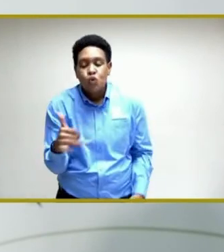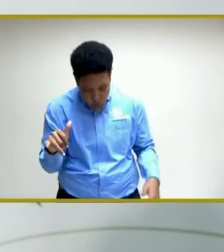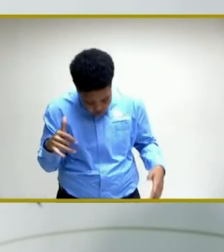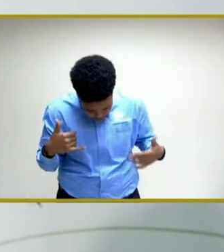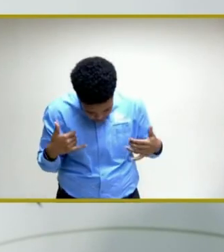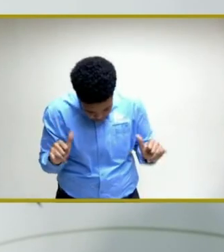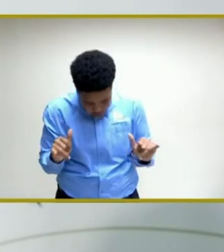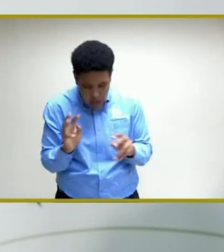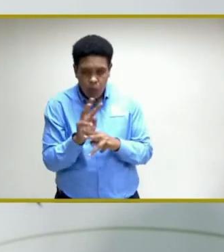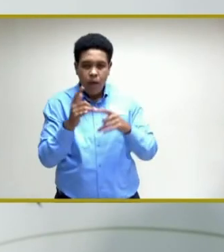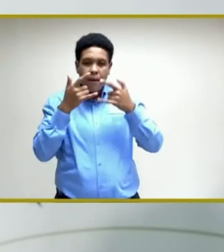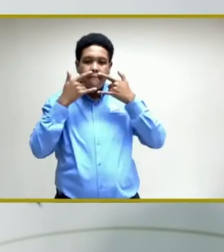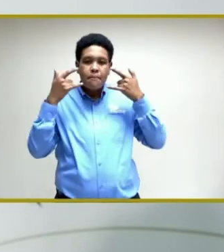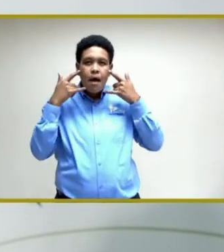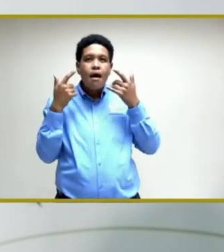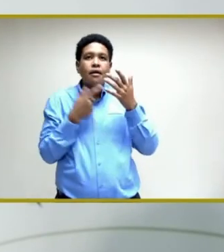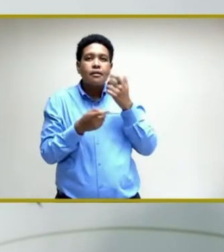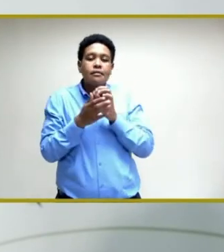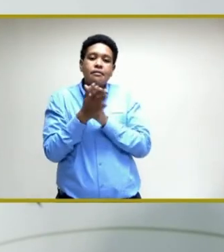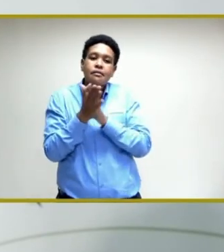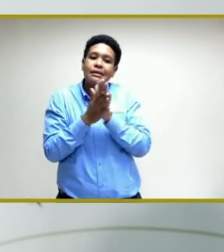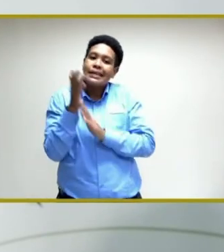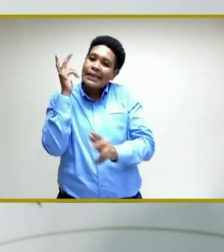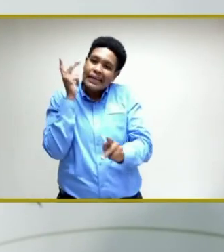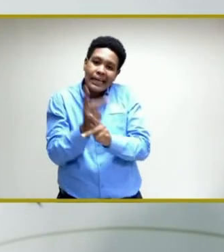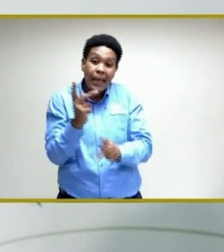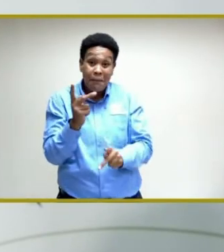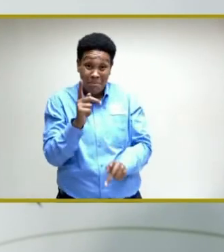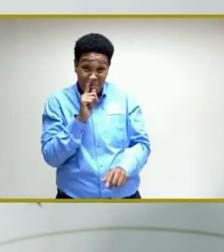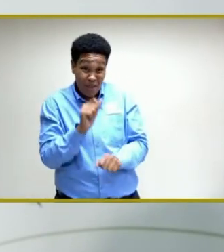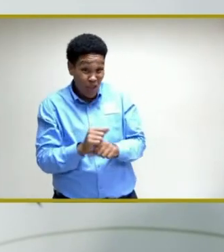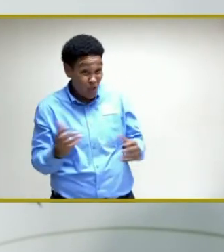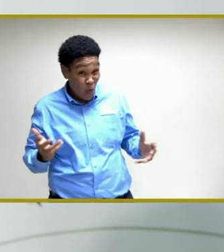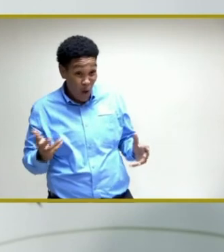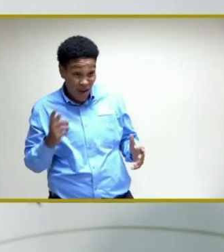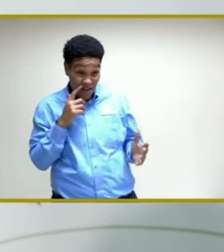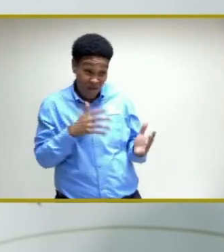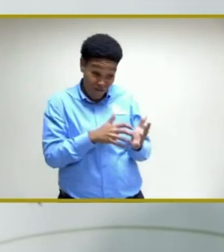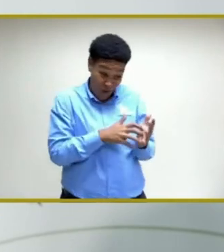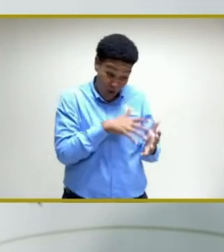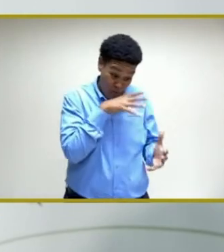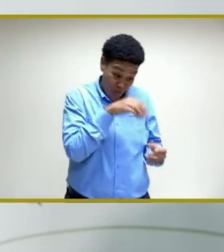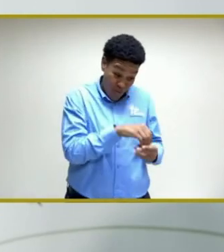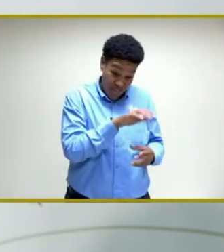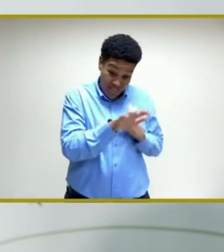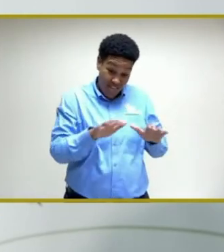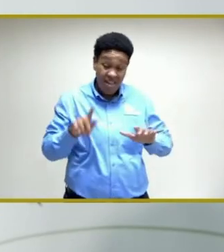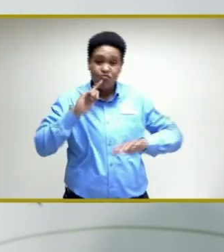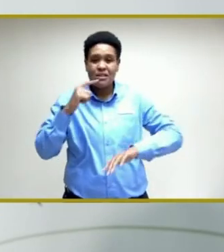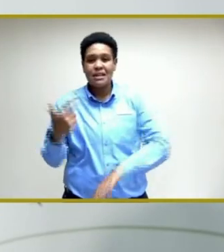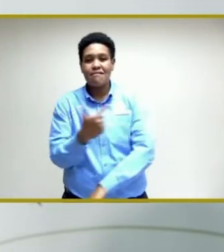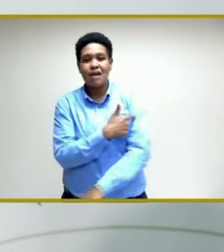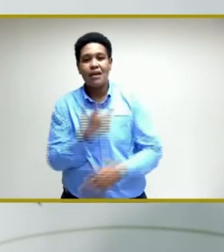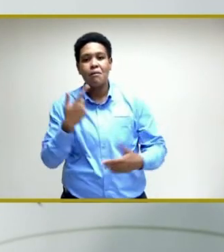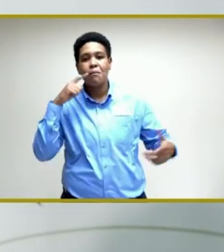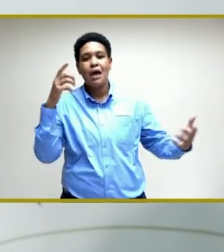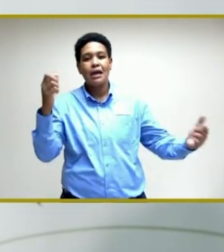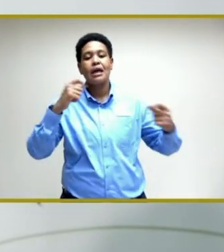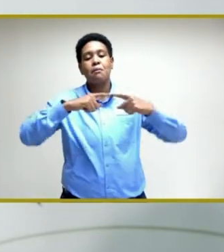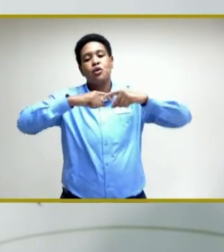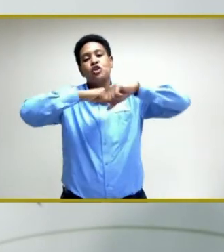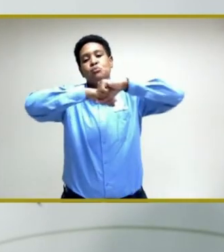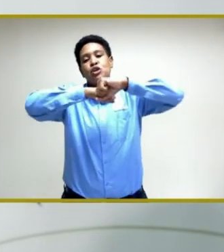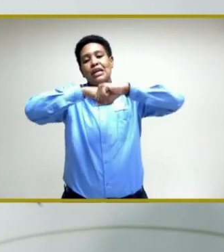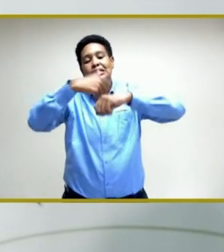still continue to adhere to all the precautions, and to ensure that the vulnerable among them are vaccinated and are protected.